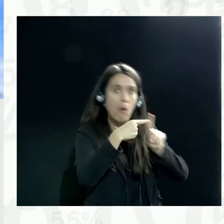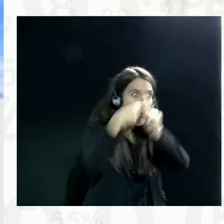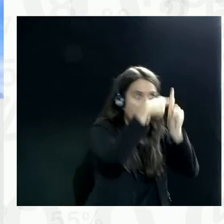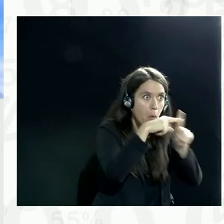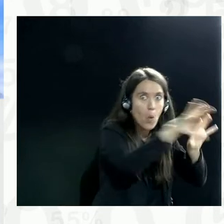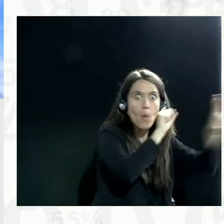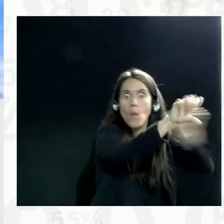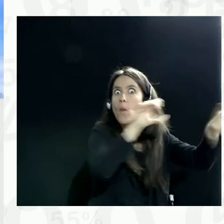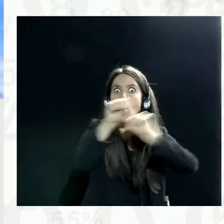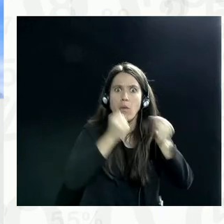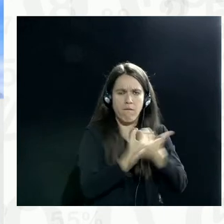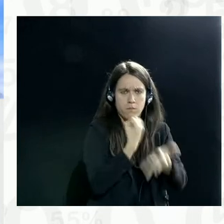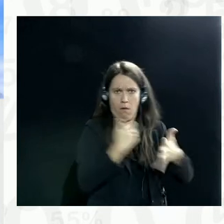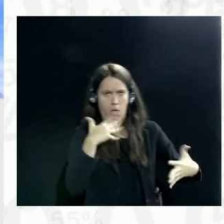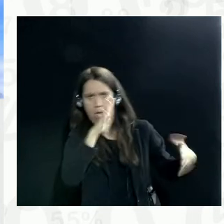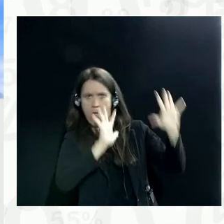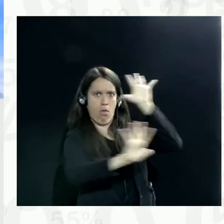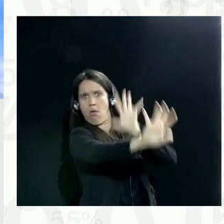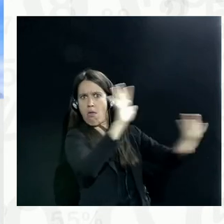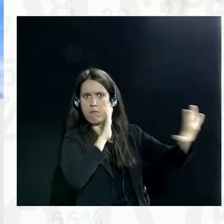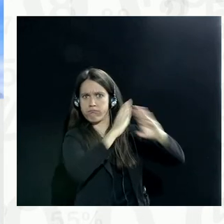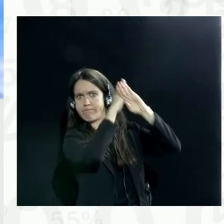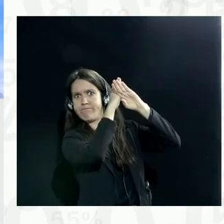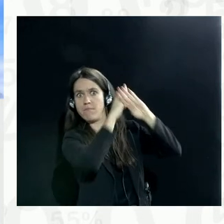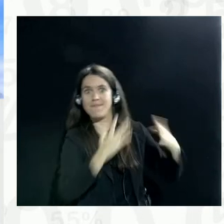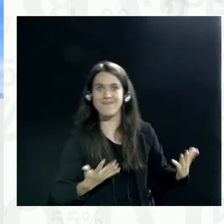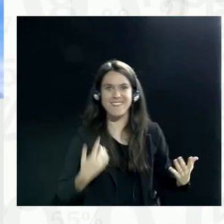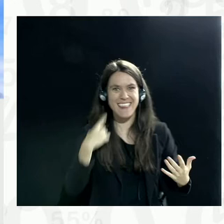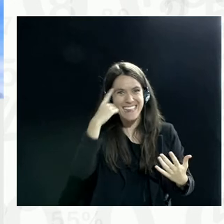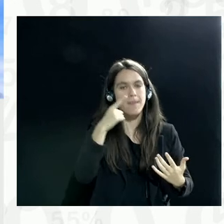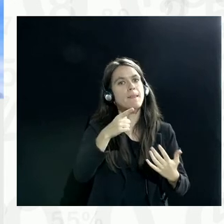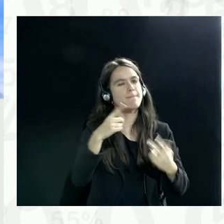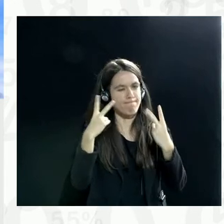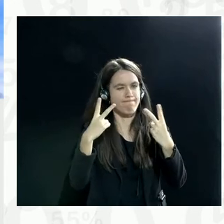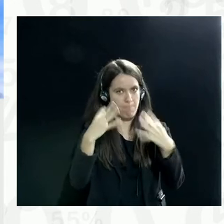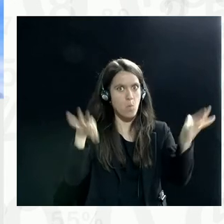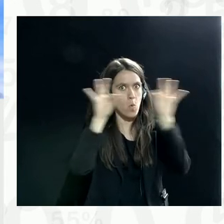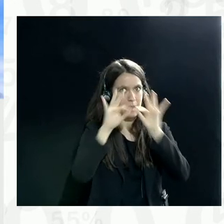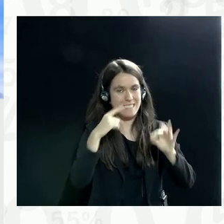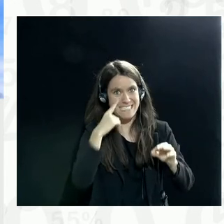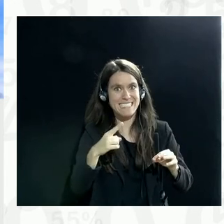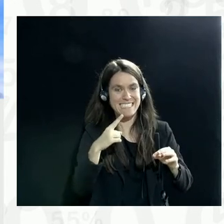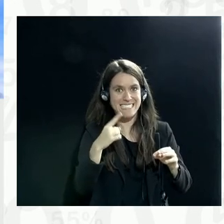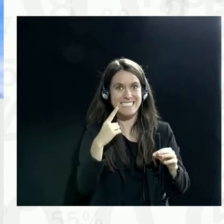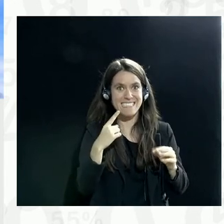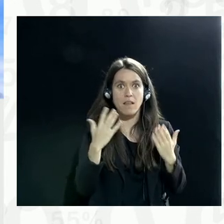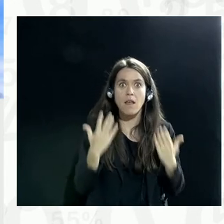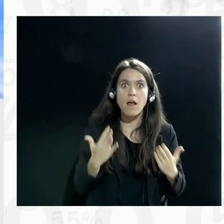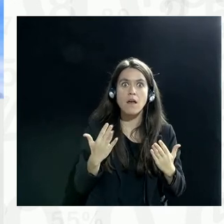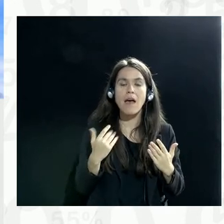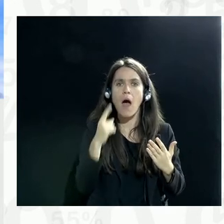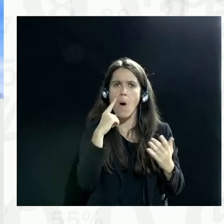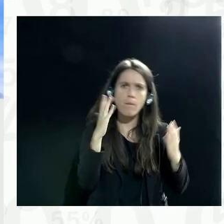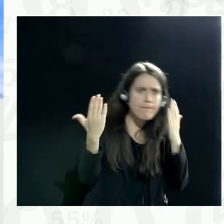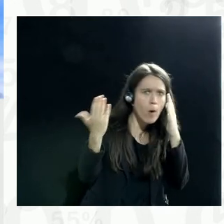consultations. So, I do think that this is a very, very important component, particularly in the issue of the need